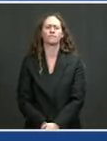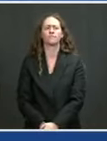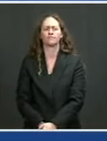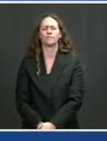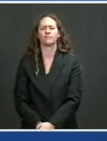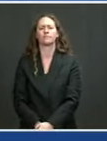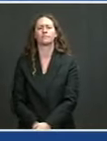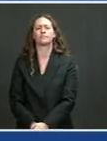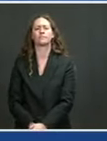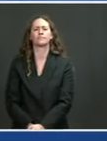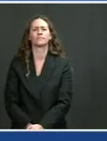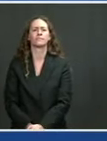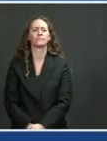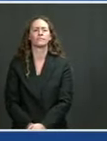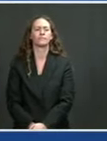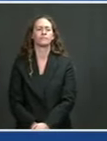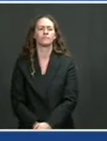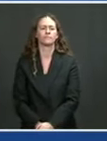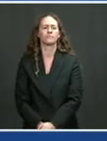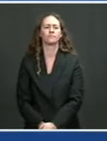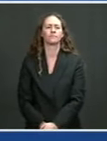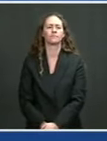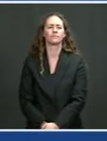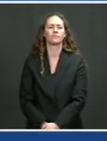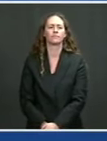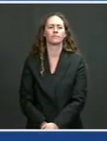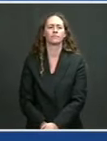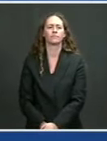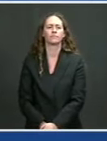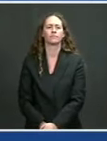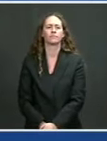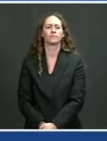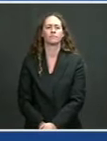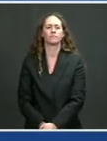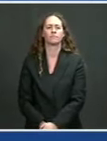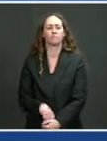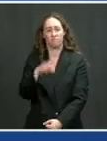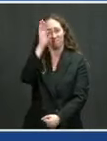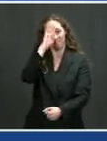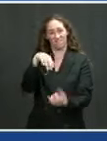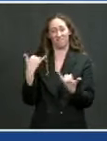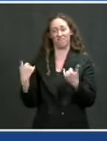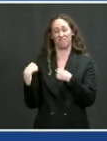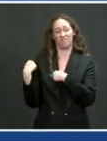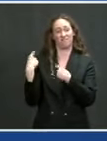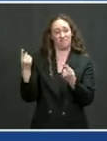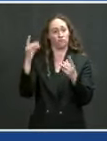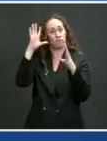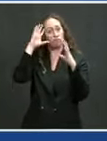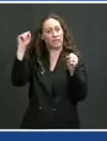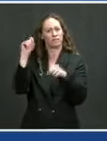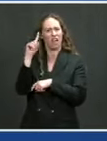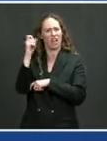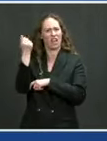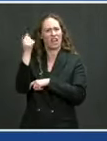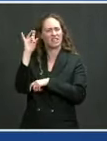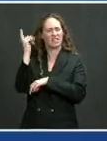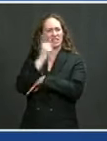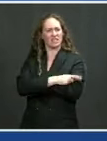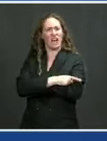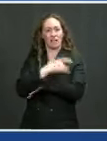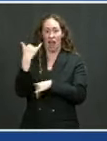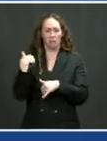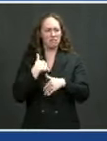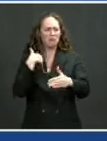Over the past 118 days, our vaccinations program has led the world, and today